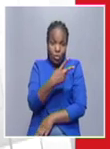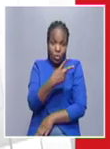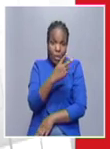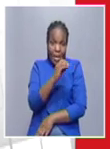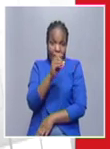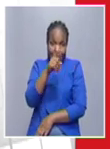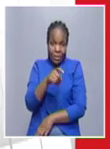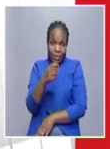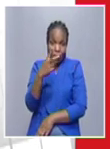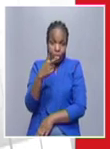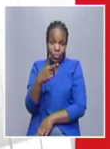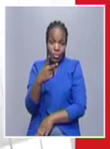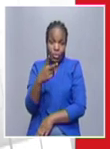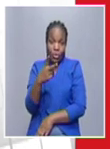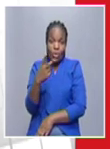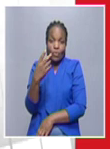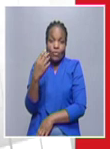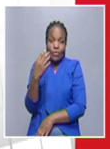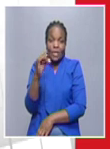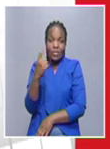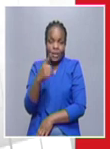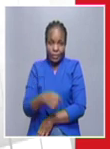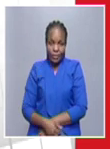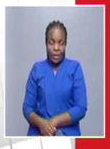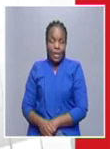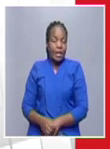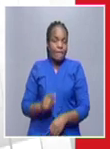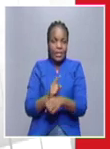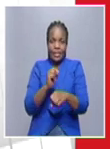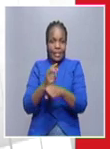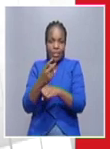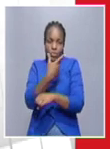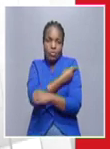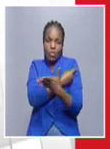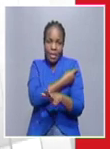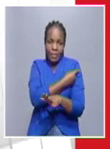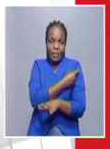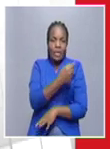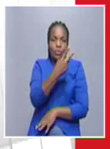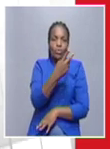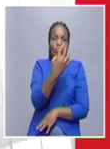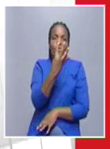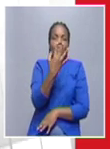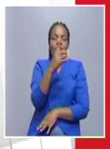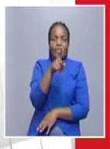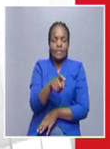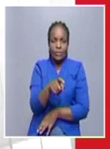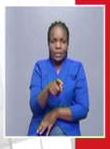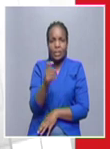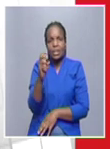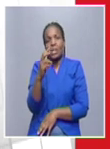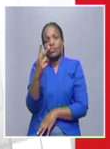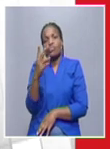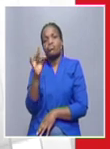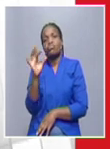one those that have completed the vaccination schedule two hundred and forty five thousand two hundred and